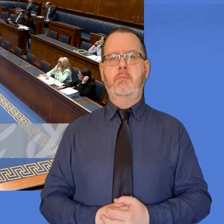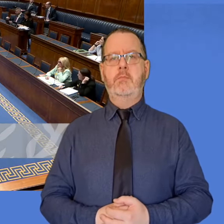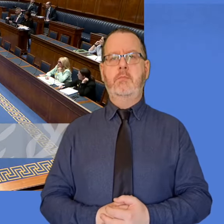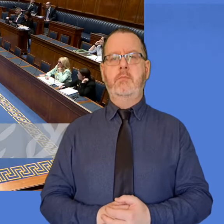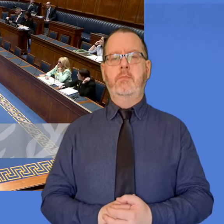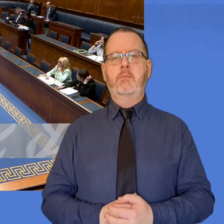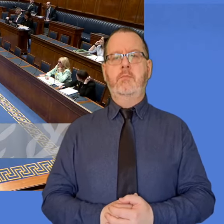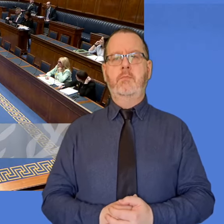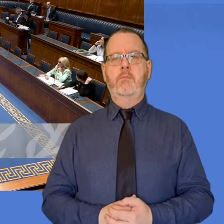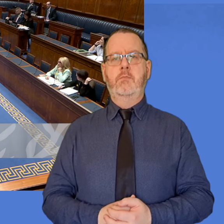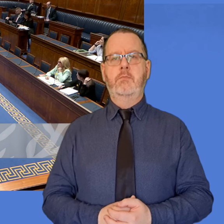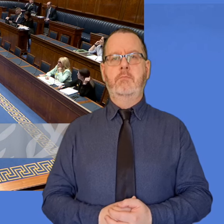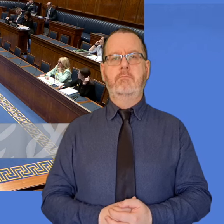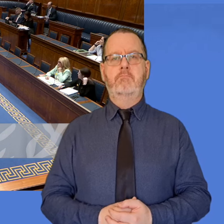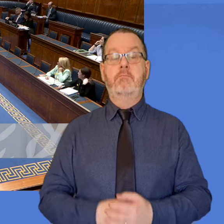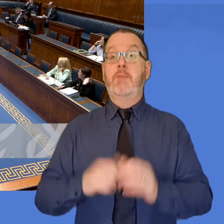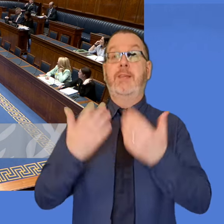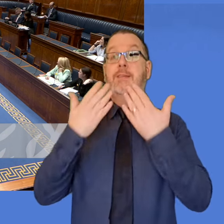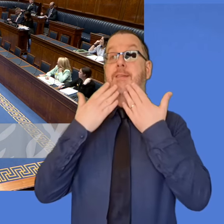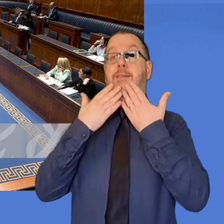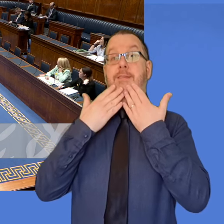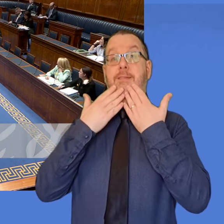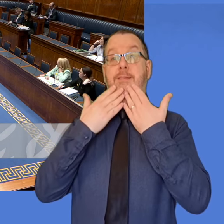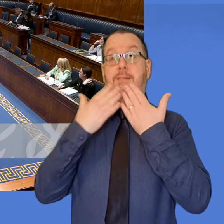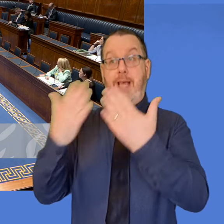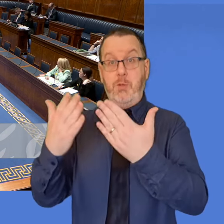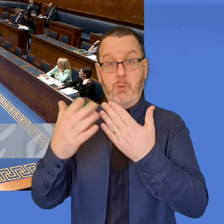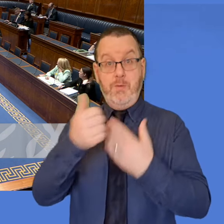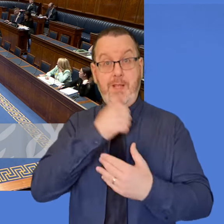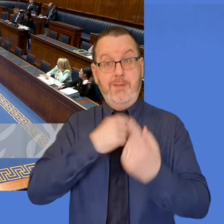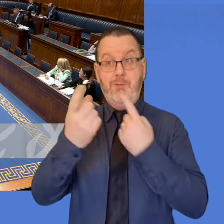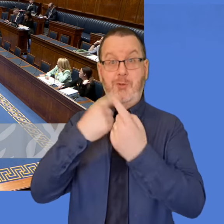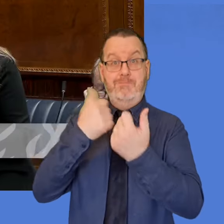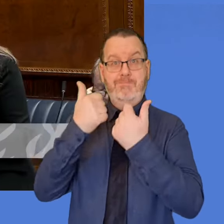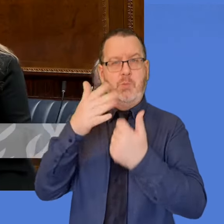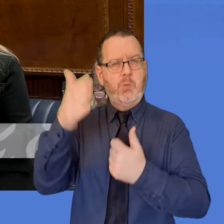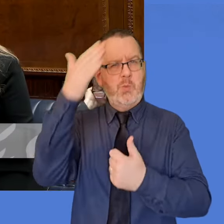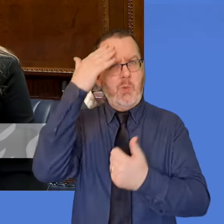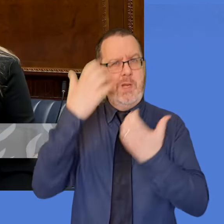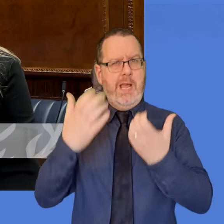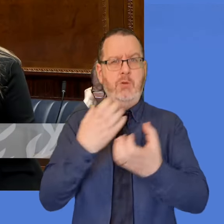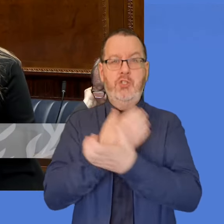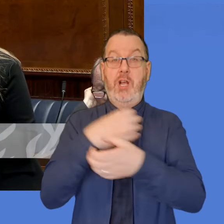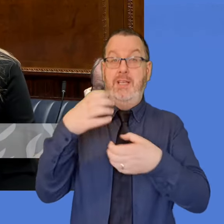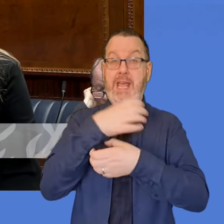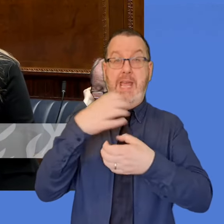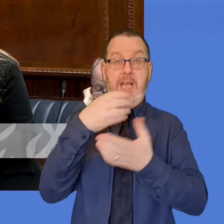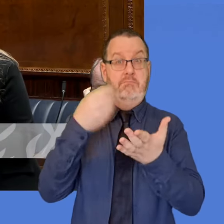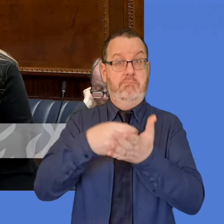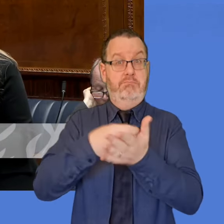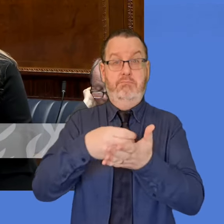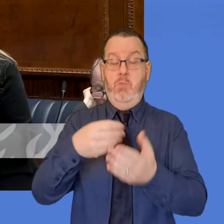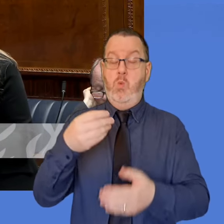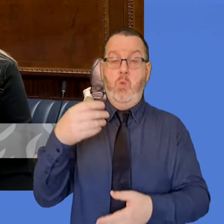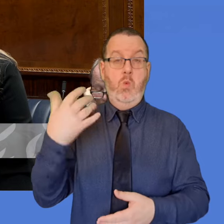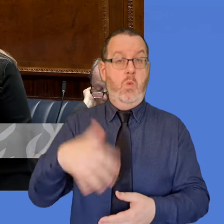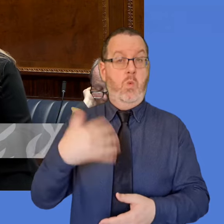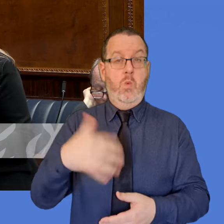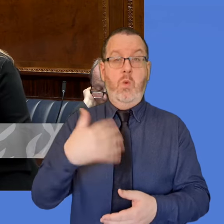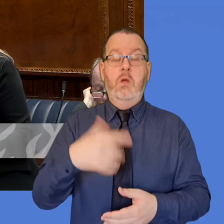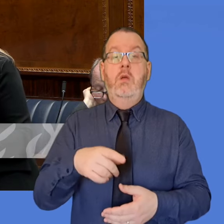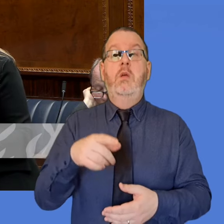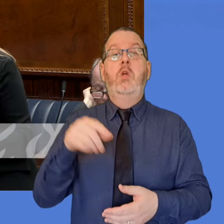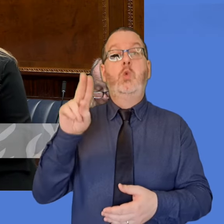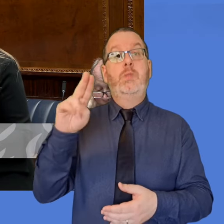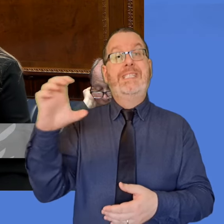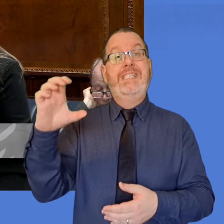Speaker and thank you Minister for your answer. The Minister will be aware that child care cost support under